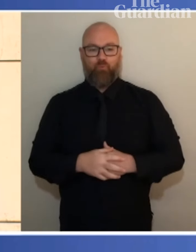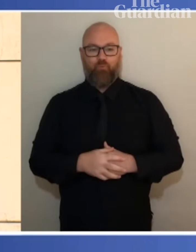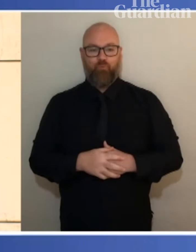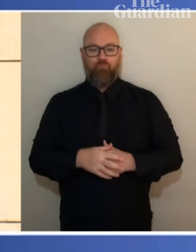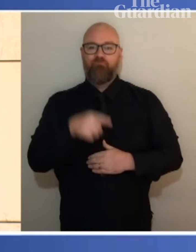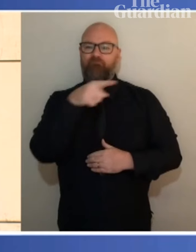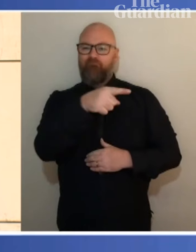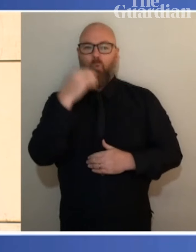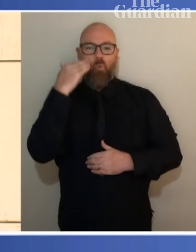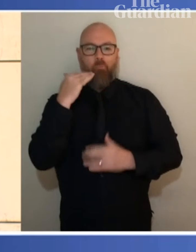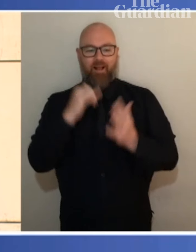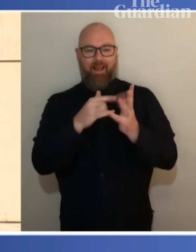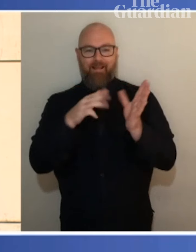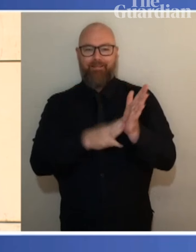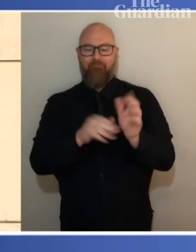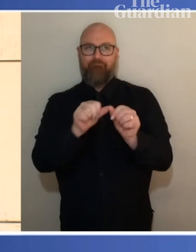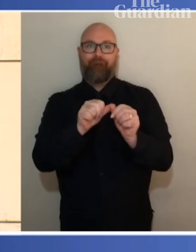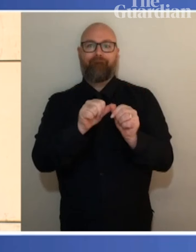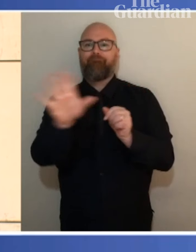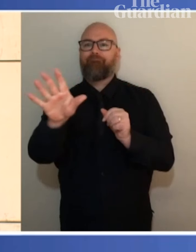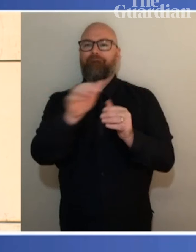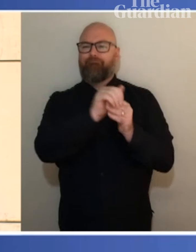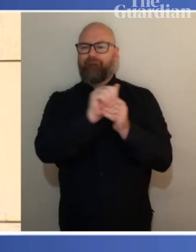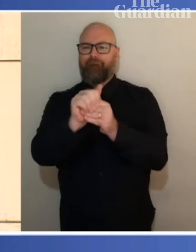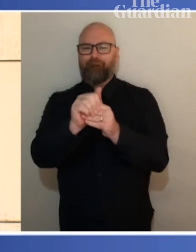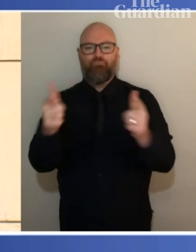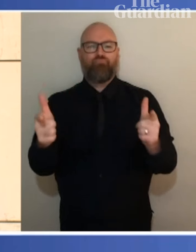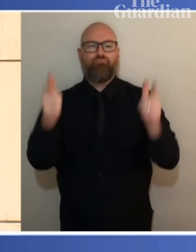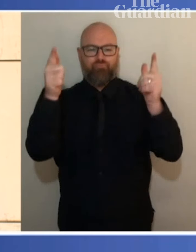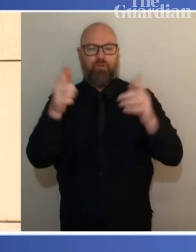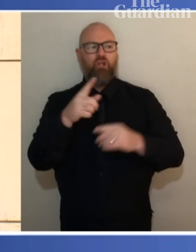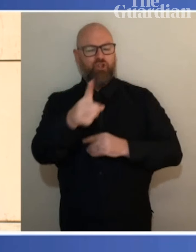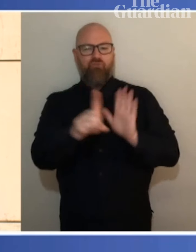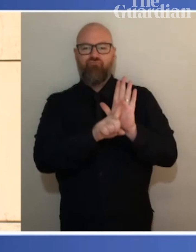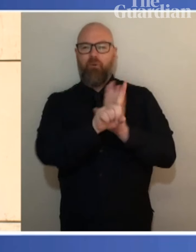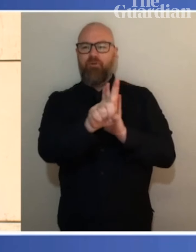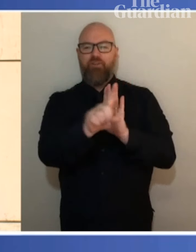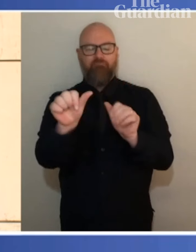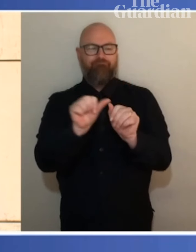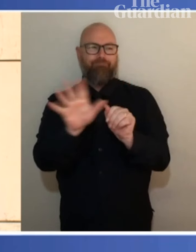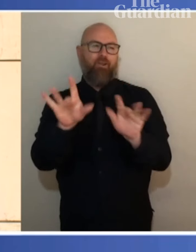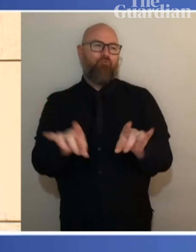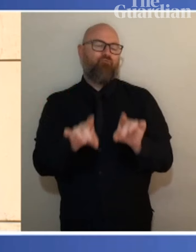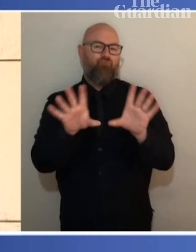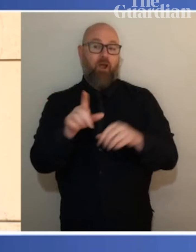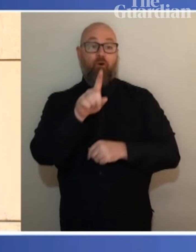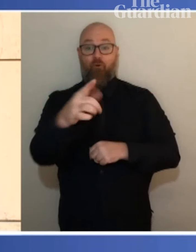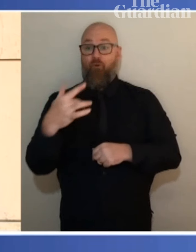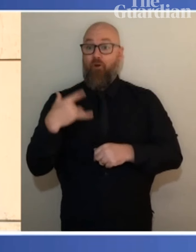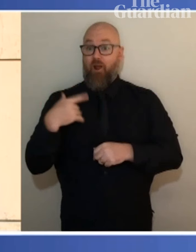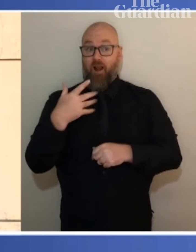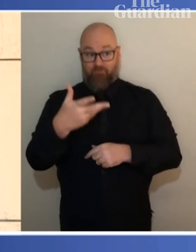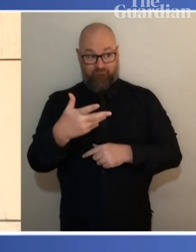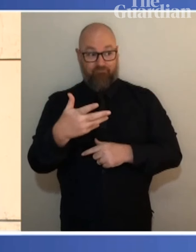who represents the best of modern Australia. She has lived her life in the service of a powerful